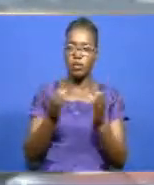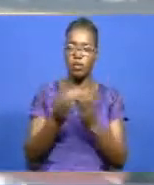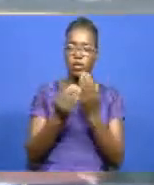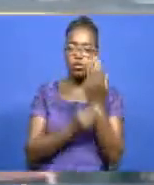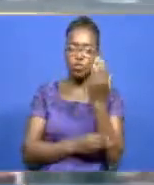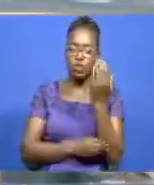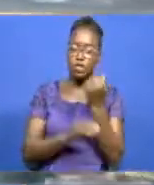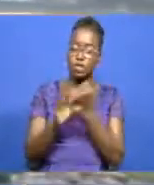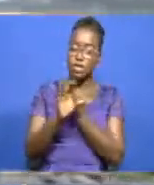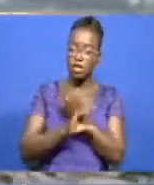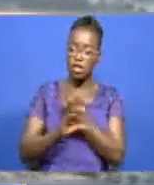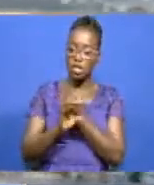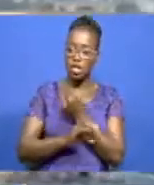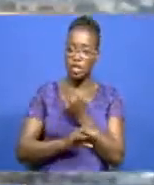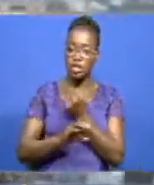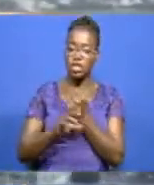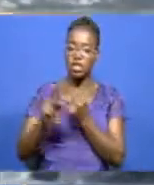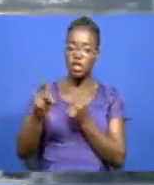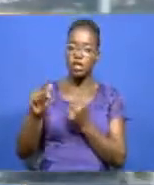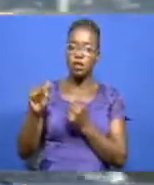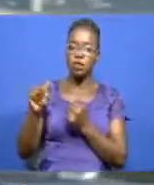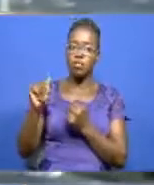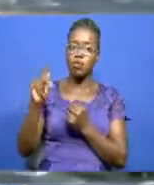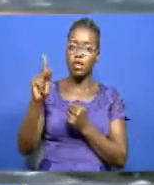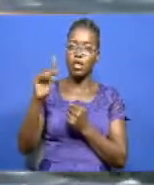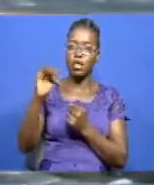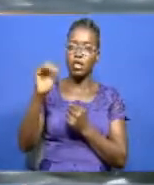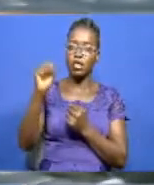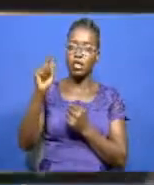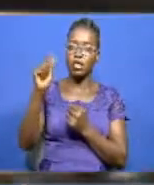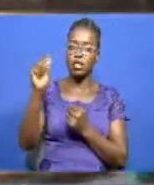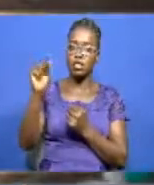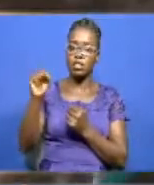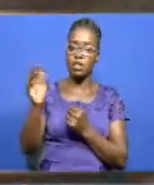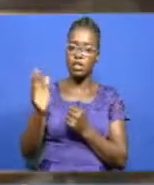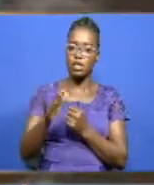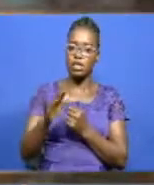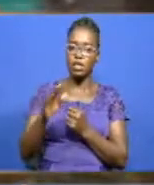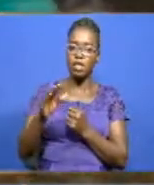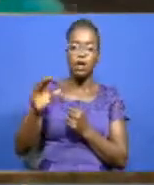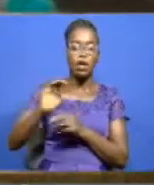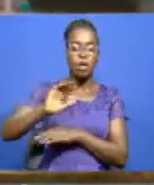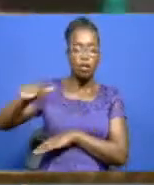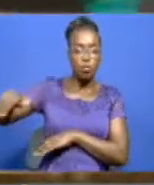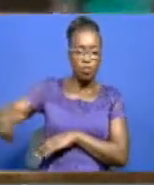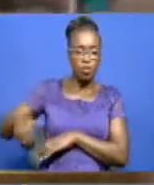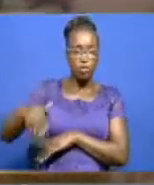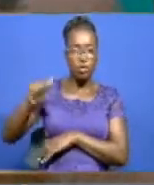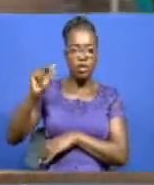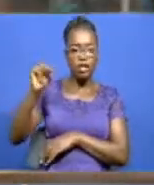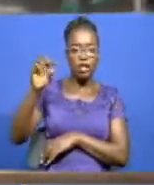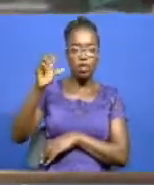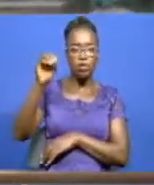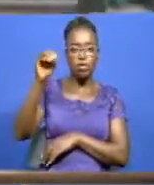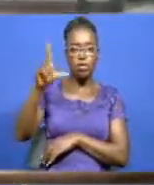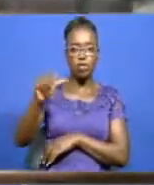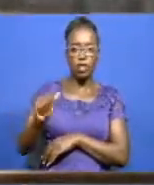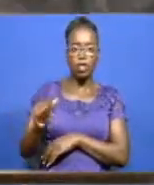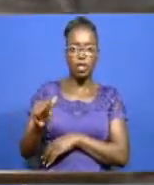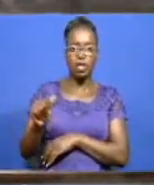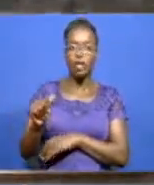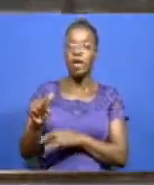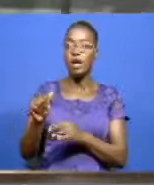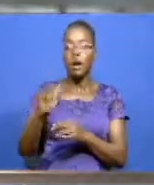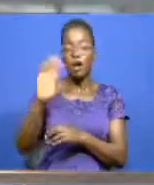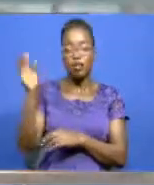countries such as Pakistan, Mongolia, Cameroon and Angola. Most of them are located in Africa or Asia, and